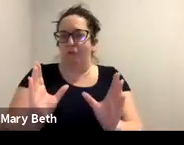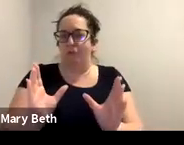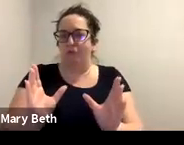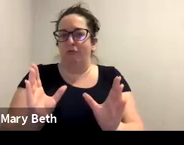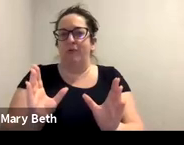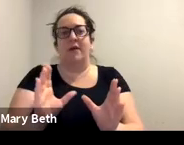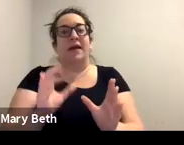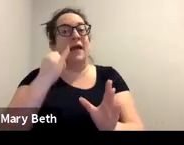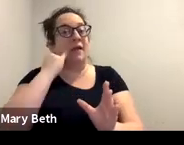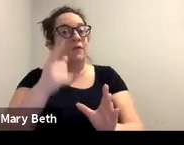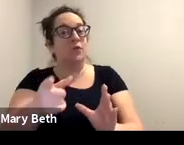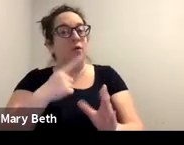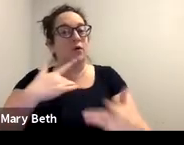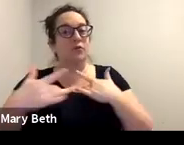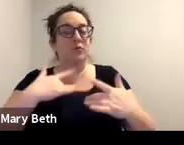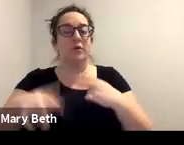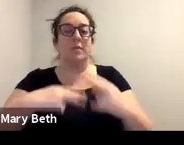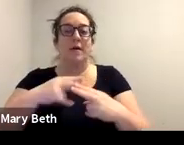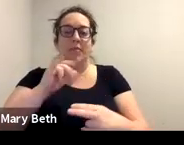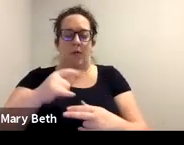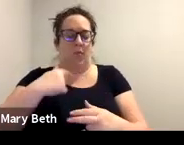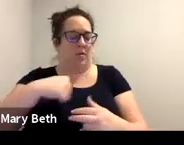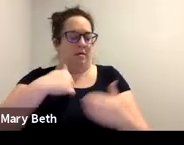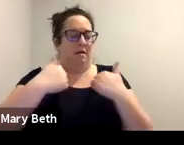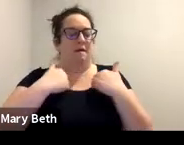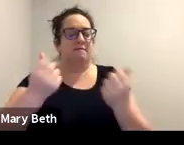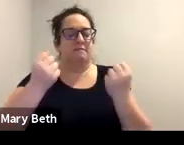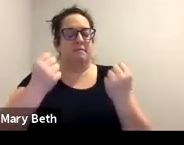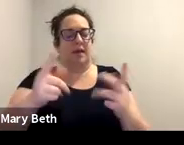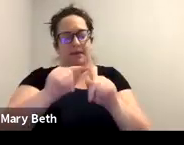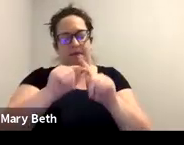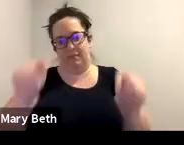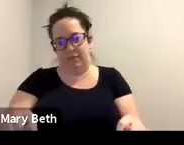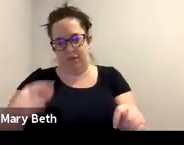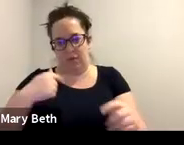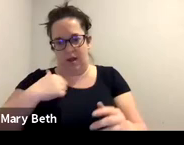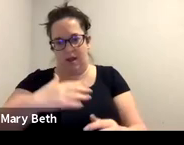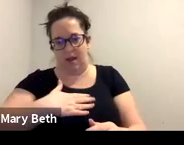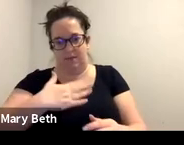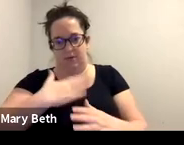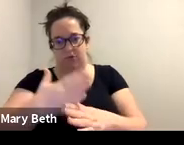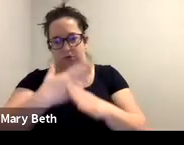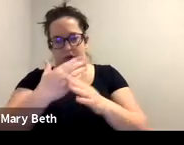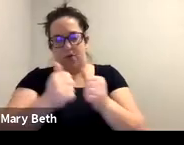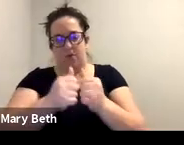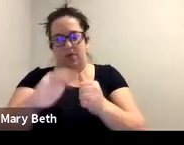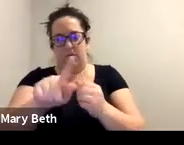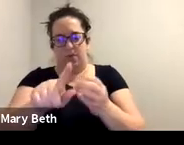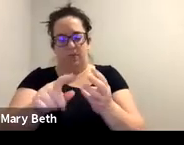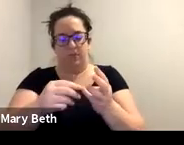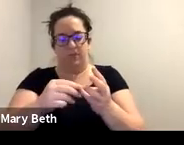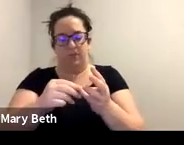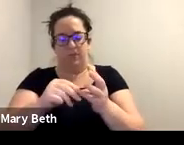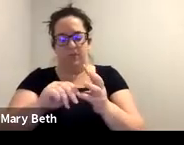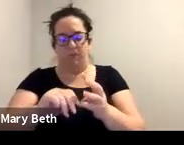about what that looks like, we have templates that we're happy to share with you, but it's a separate conversation, but very, very